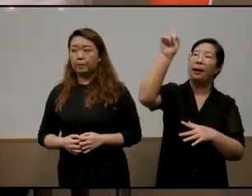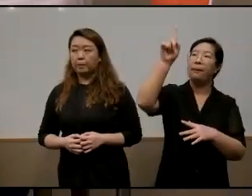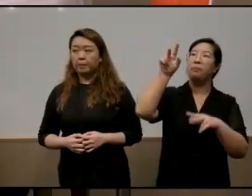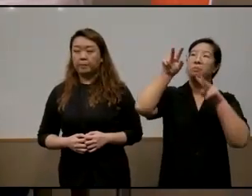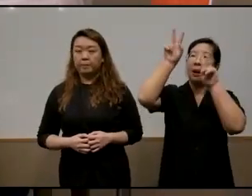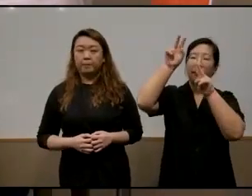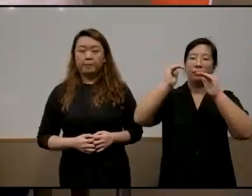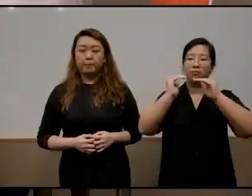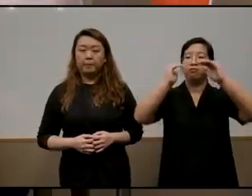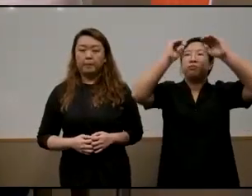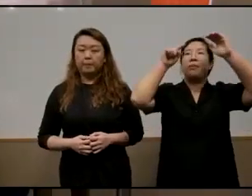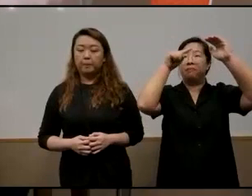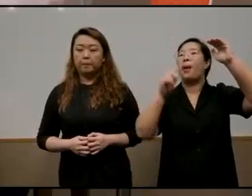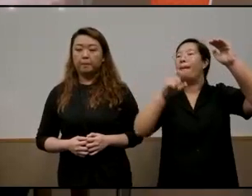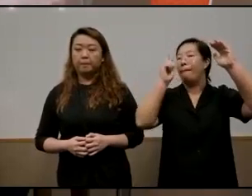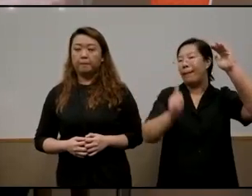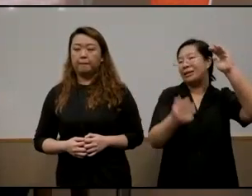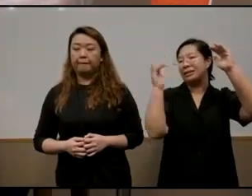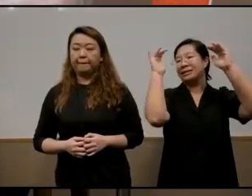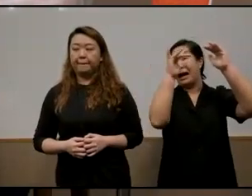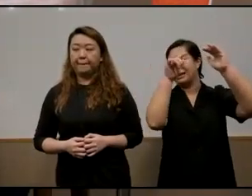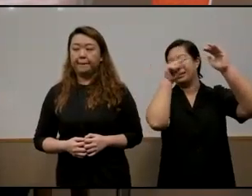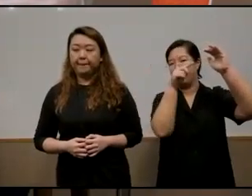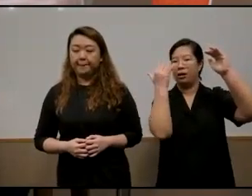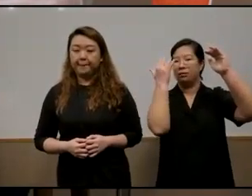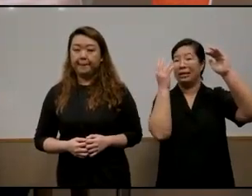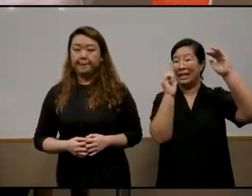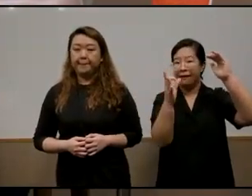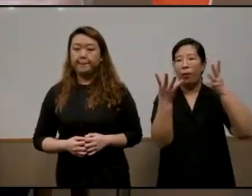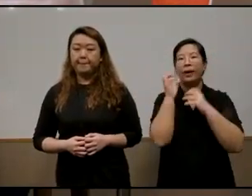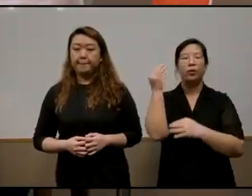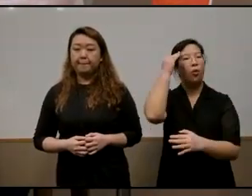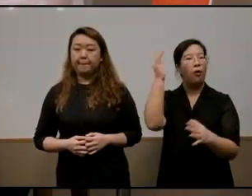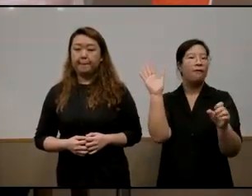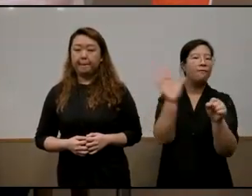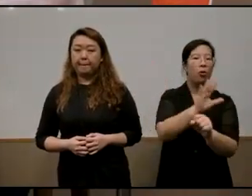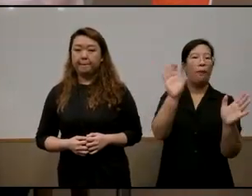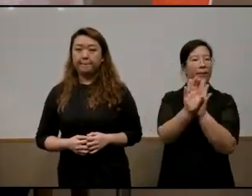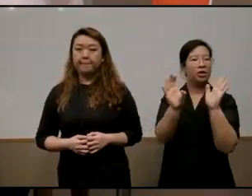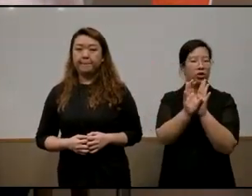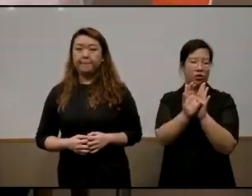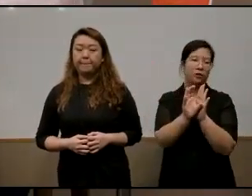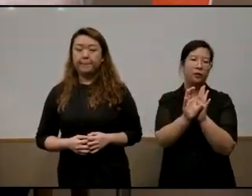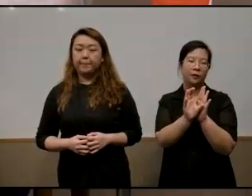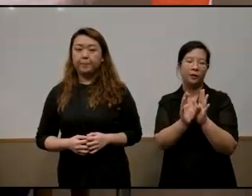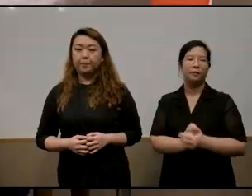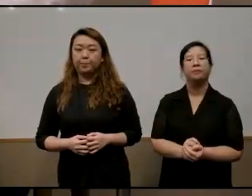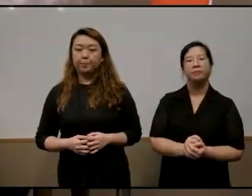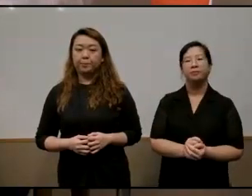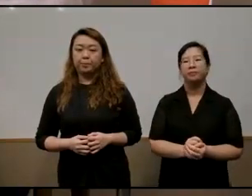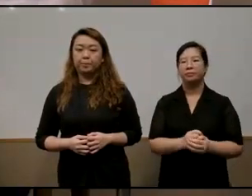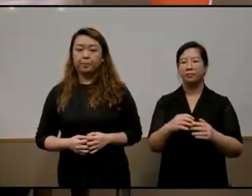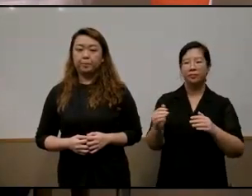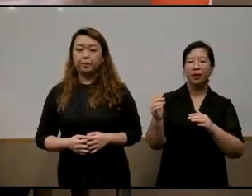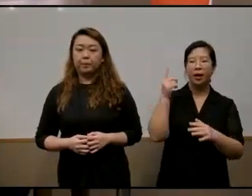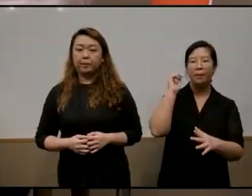why you know uh there's inequality in in singapore or elsewhere you need to study up as well you need to